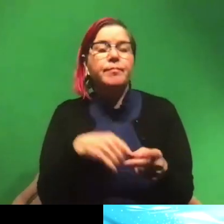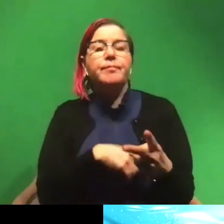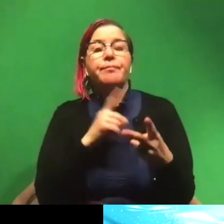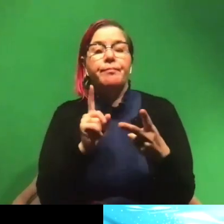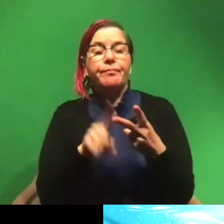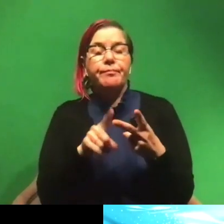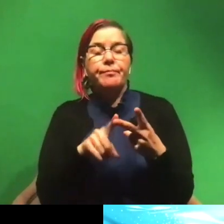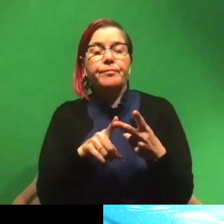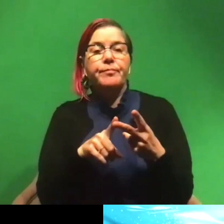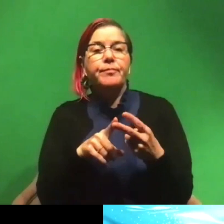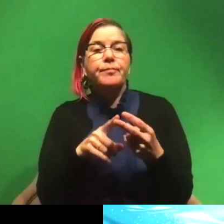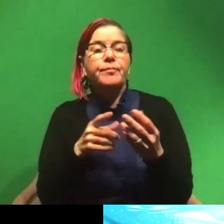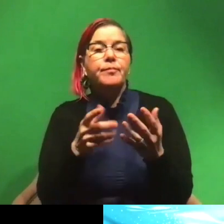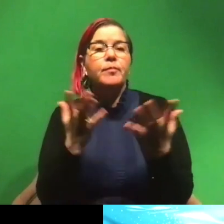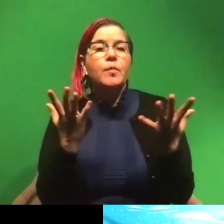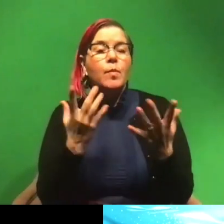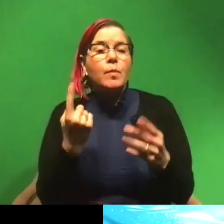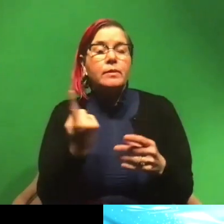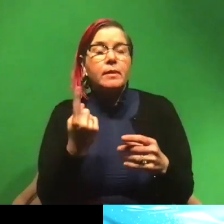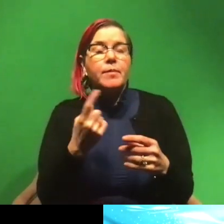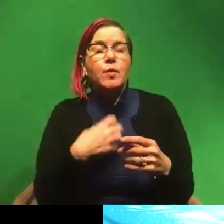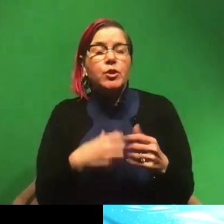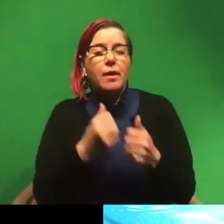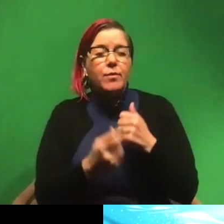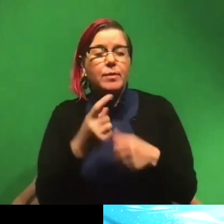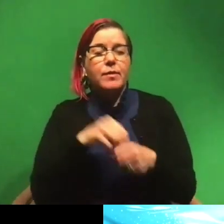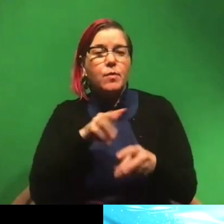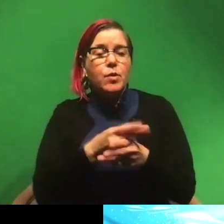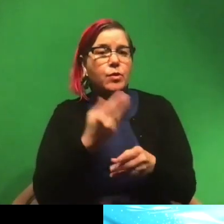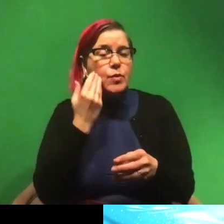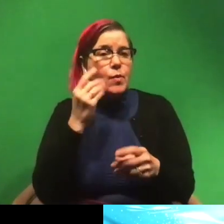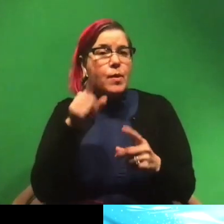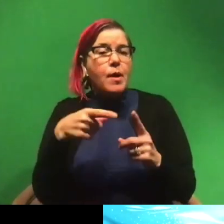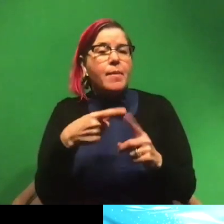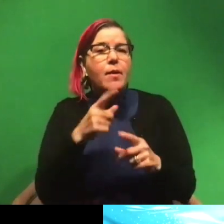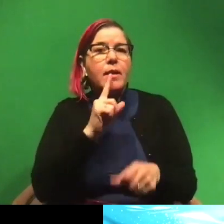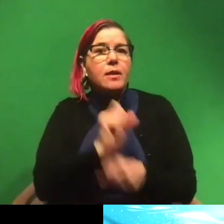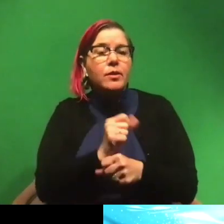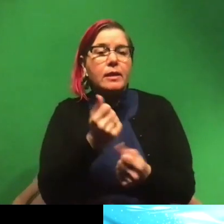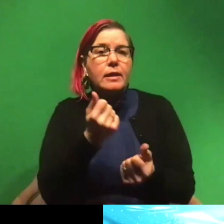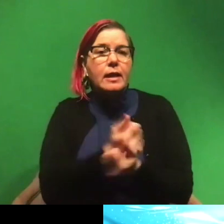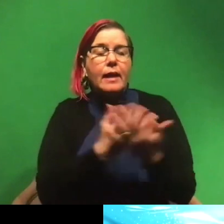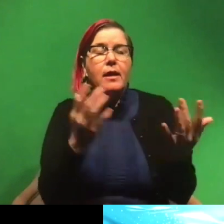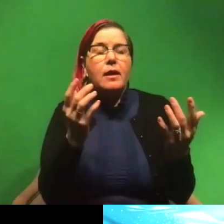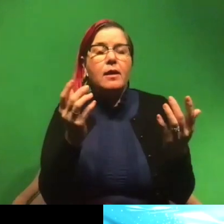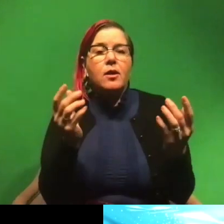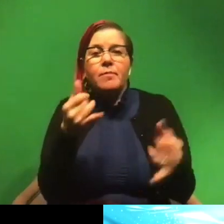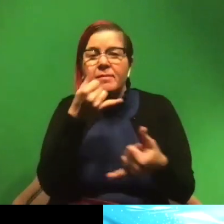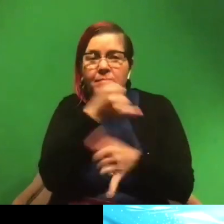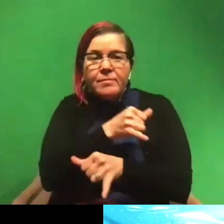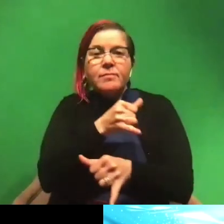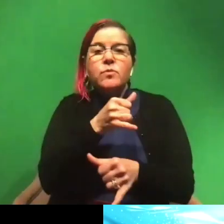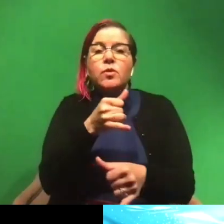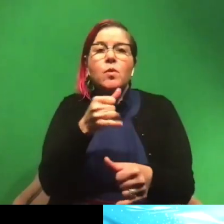second question is, what's something that you wish everybody in the world knew about literally anything? It can be as silly or